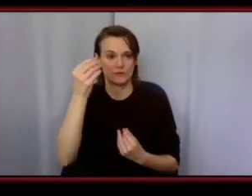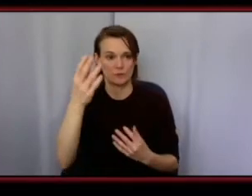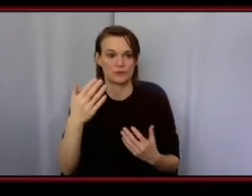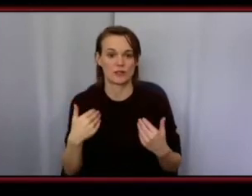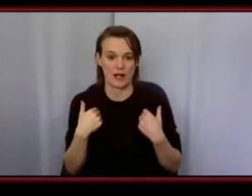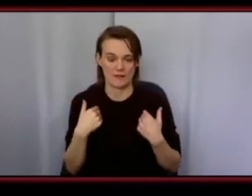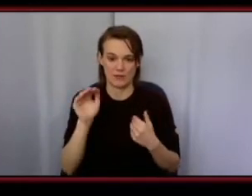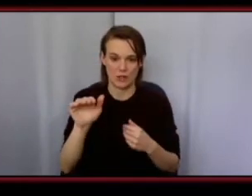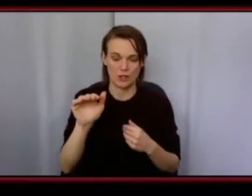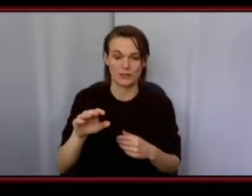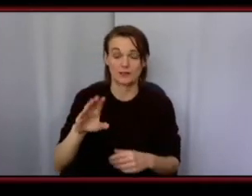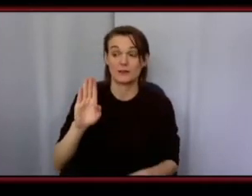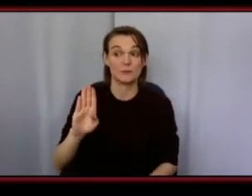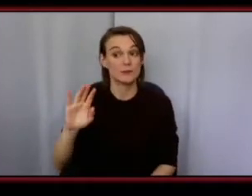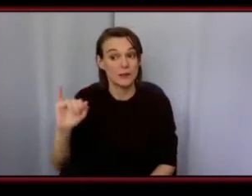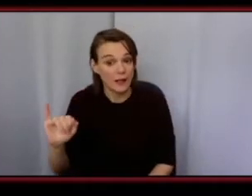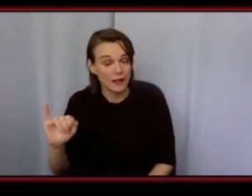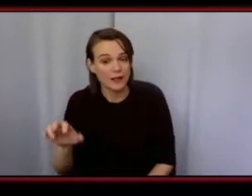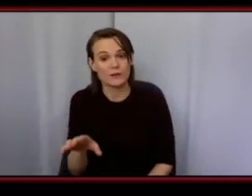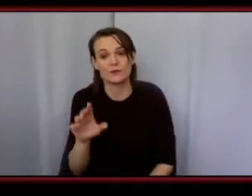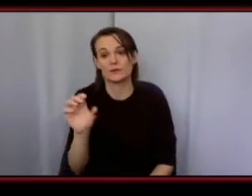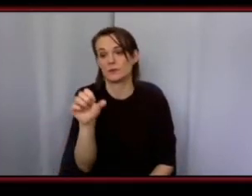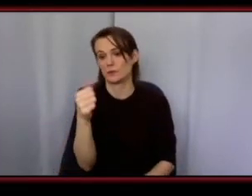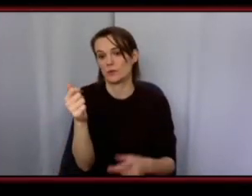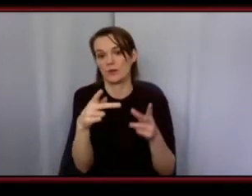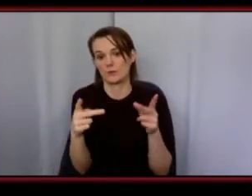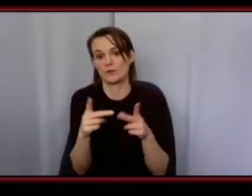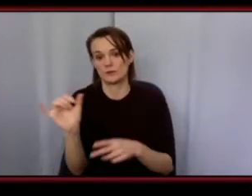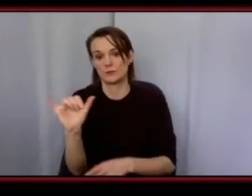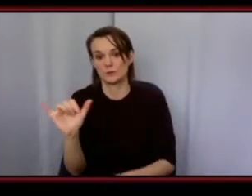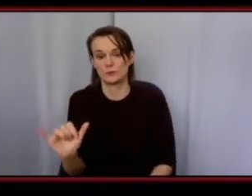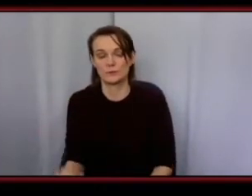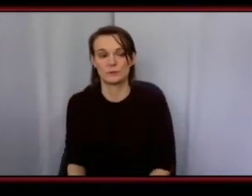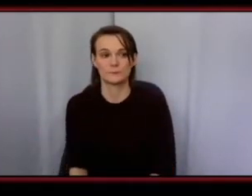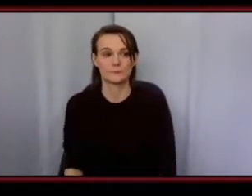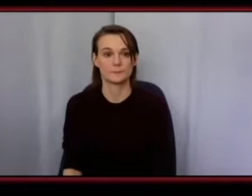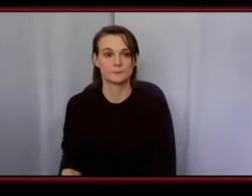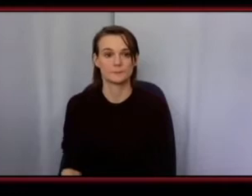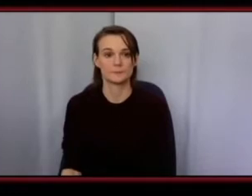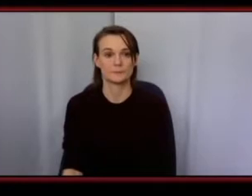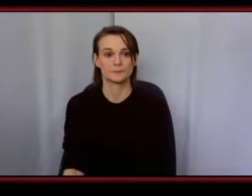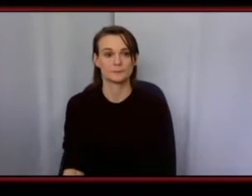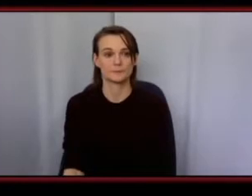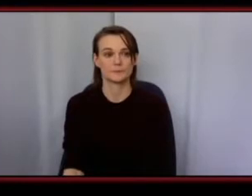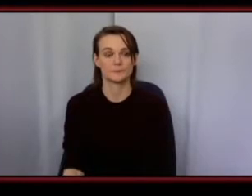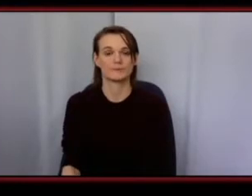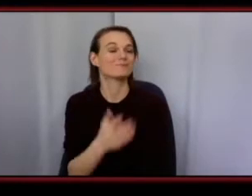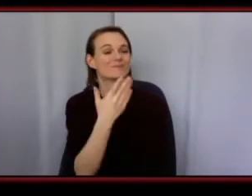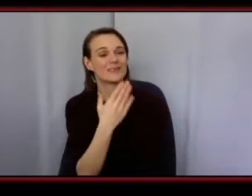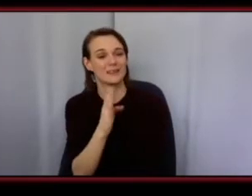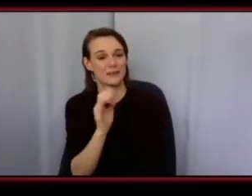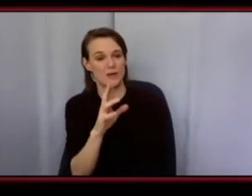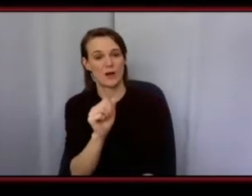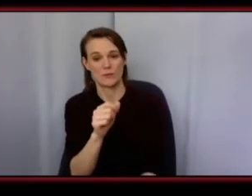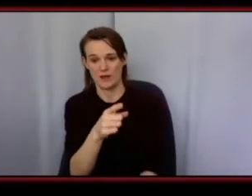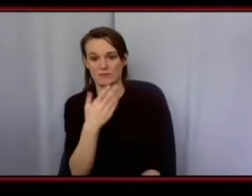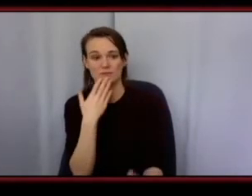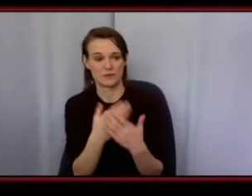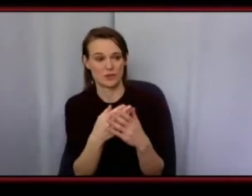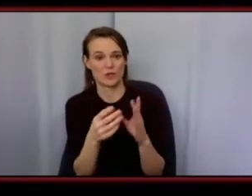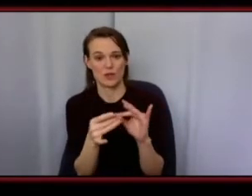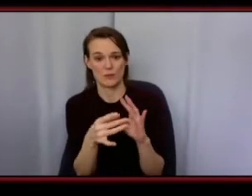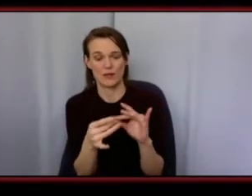the bbi or other places to support that very well said thank you barbara for that